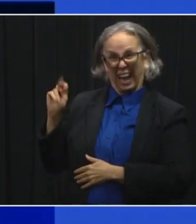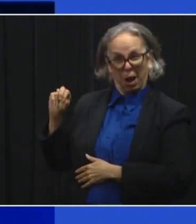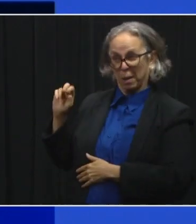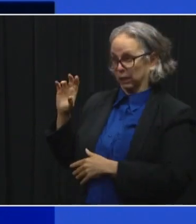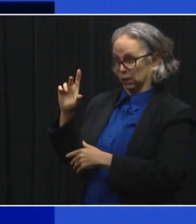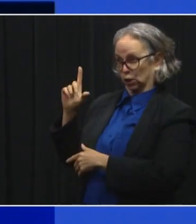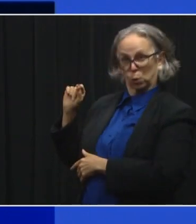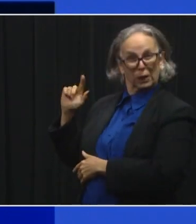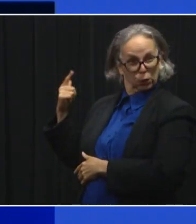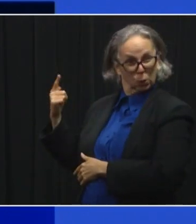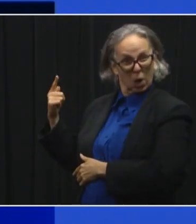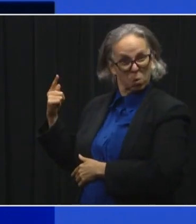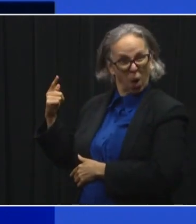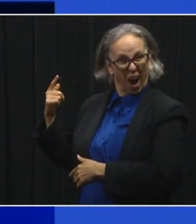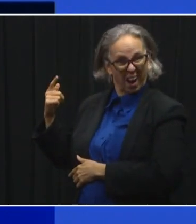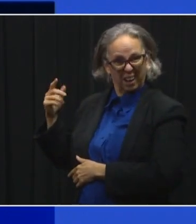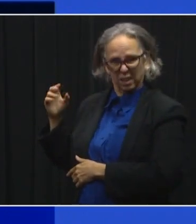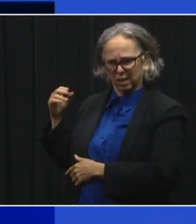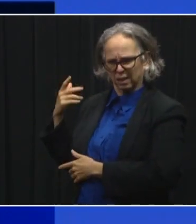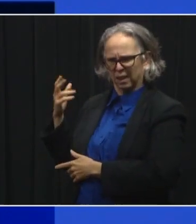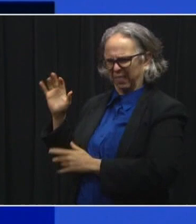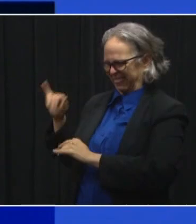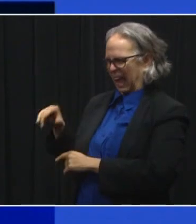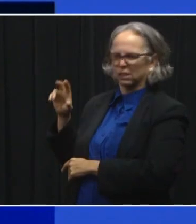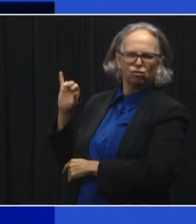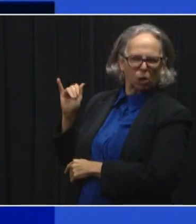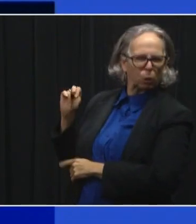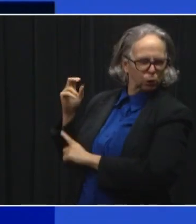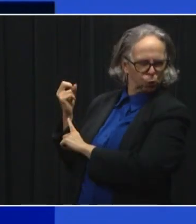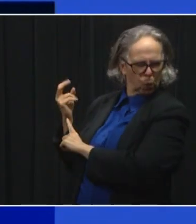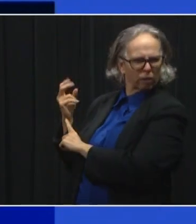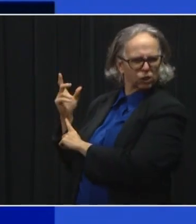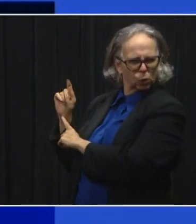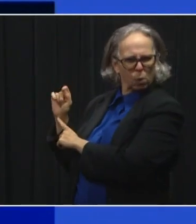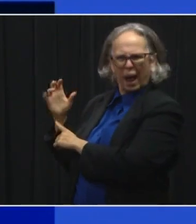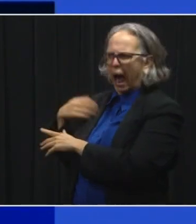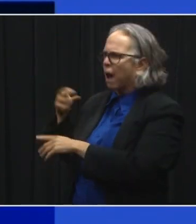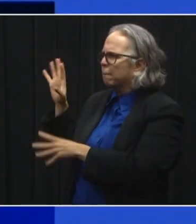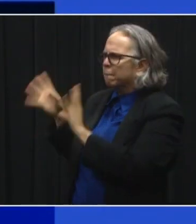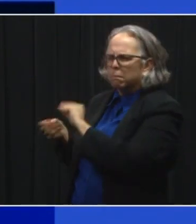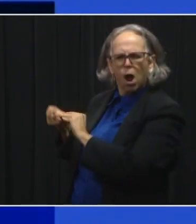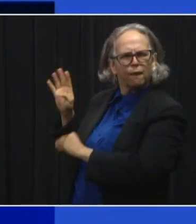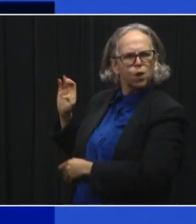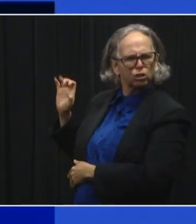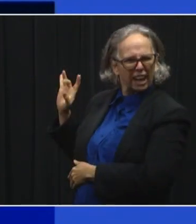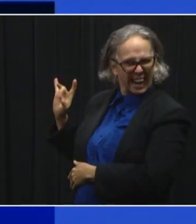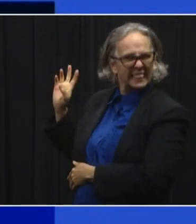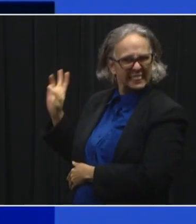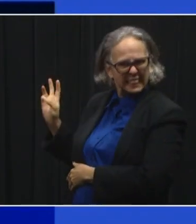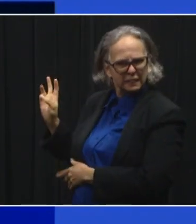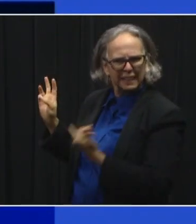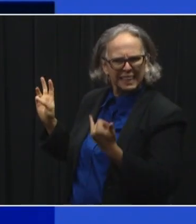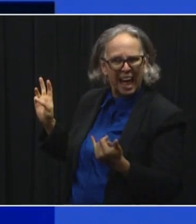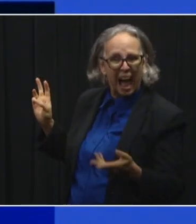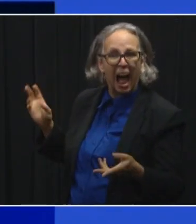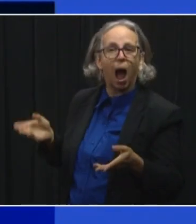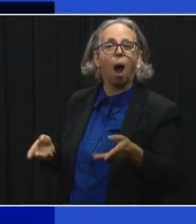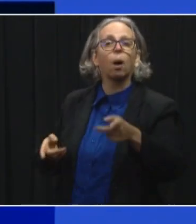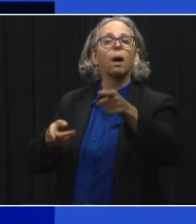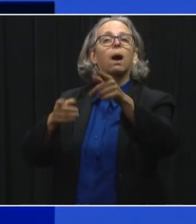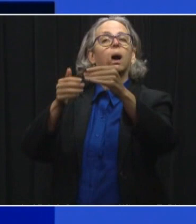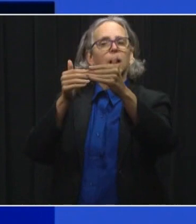12th and 21. Uh, we had 486 report hospitalizations. So that's that's everybody.